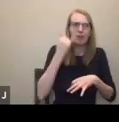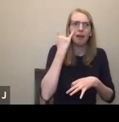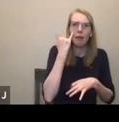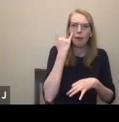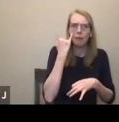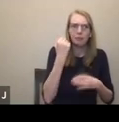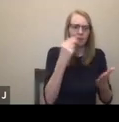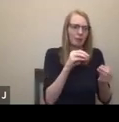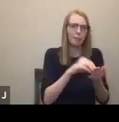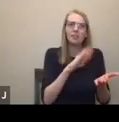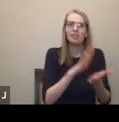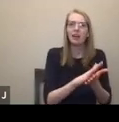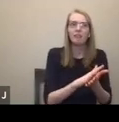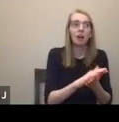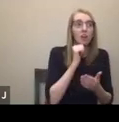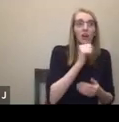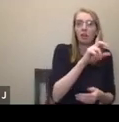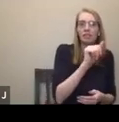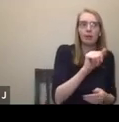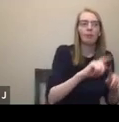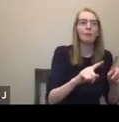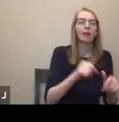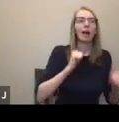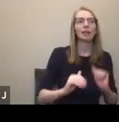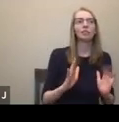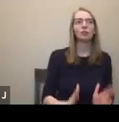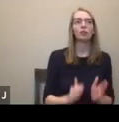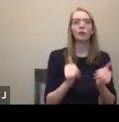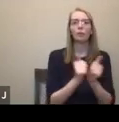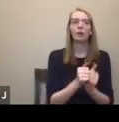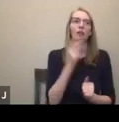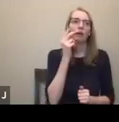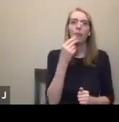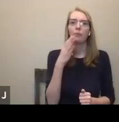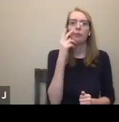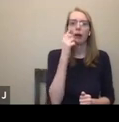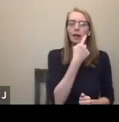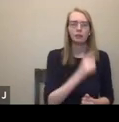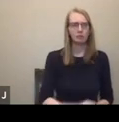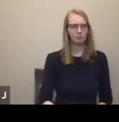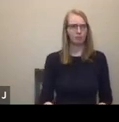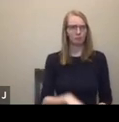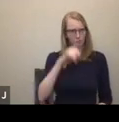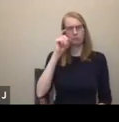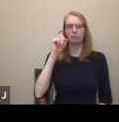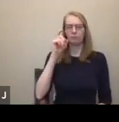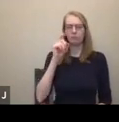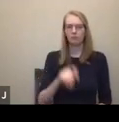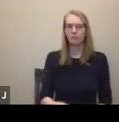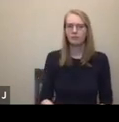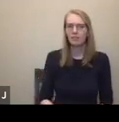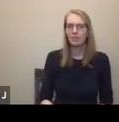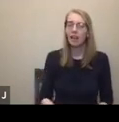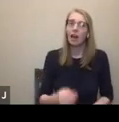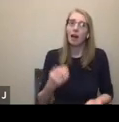artists with disabilities rather than Jerry and Joe and Julie? And sometimes you can't. If you're working with protected classes of people, sometimes they